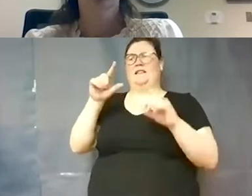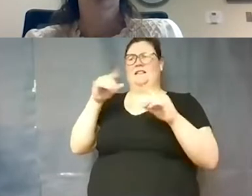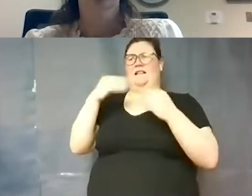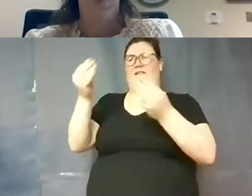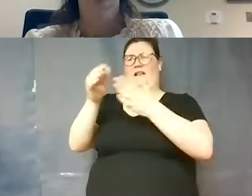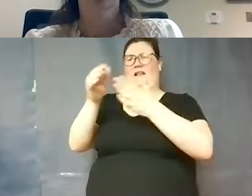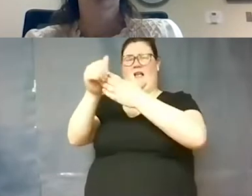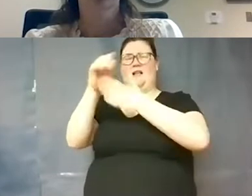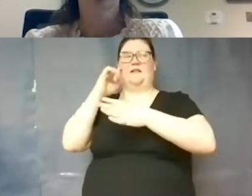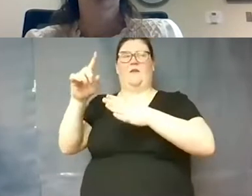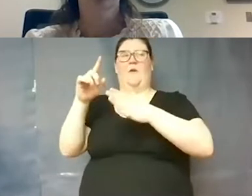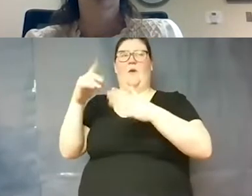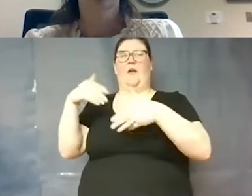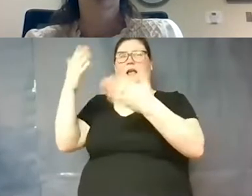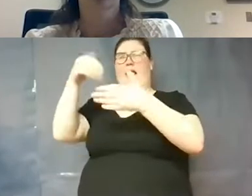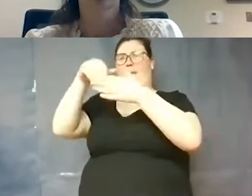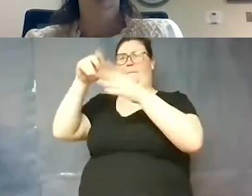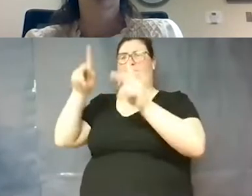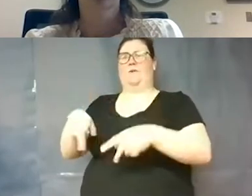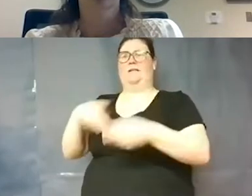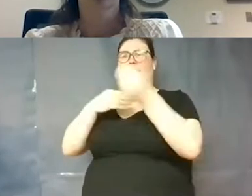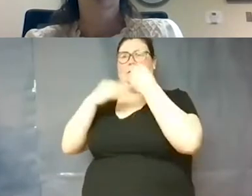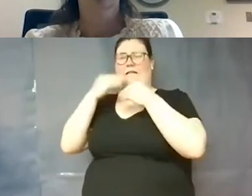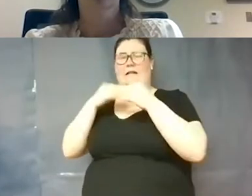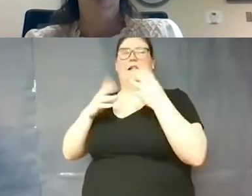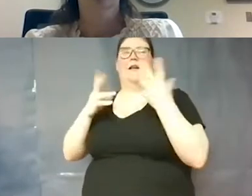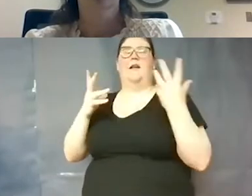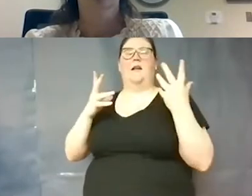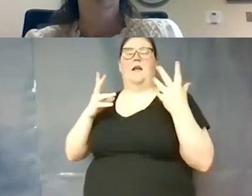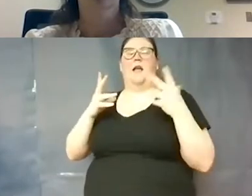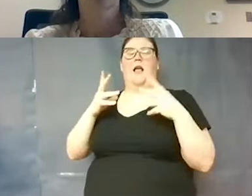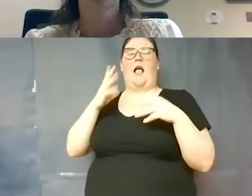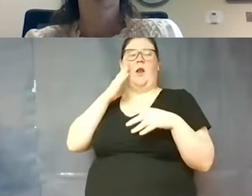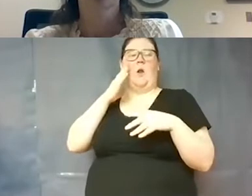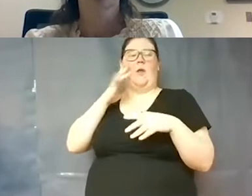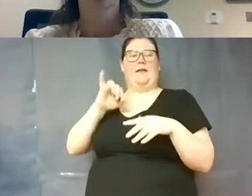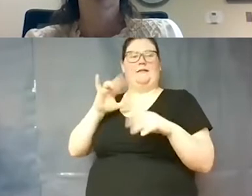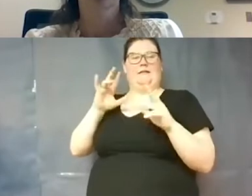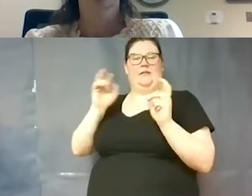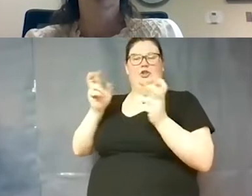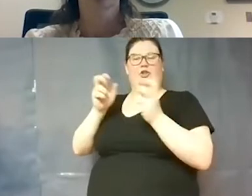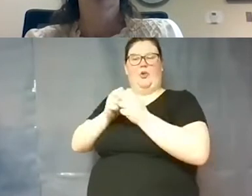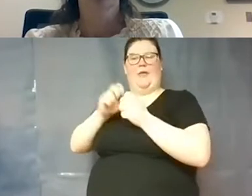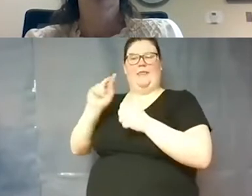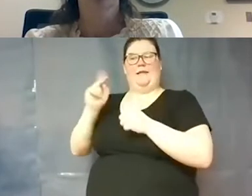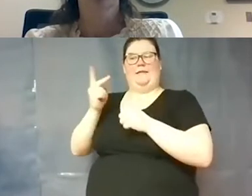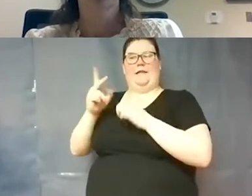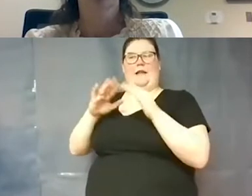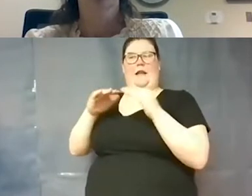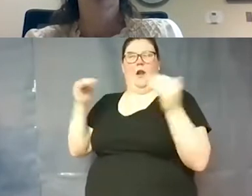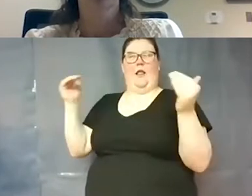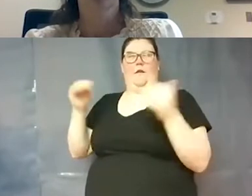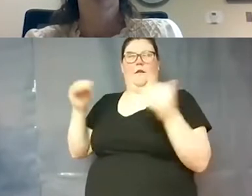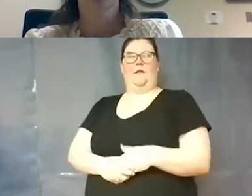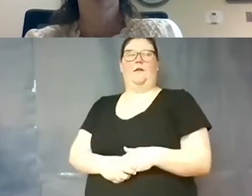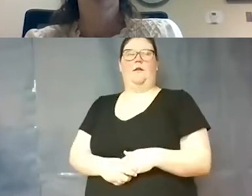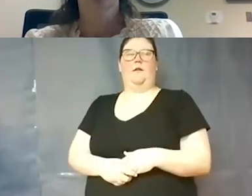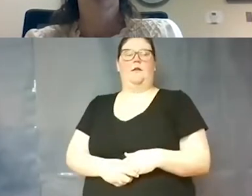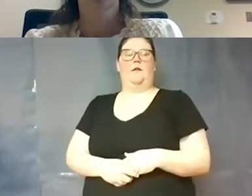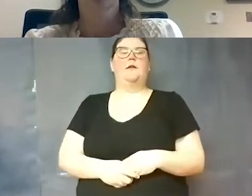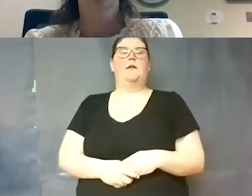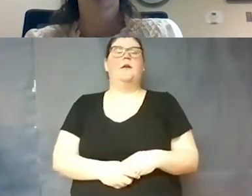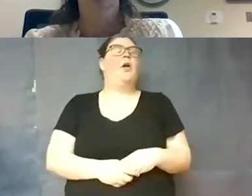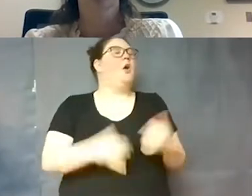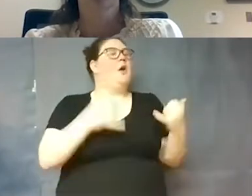-person banquets for students and i know this is probably more an issue at the secondary level i mean right now